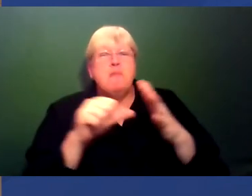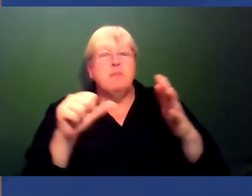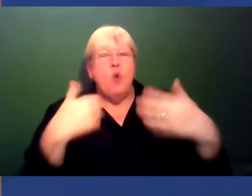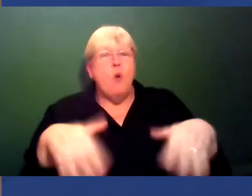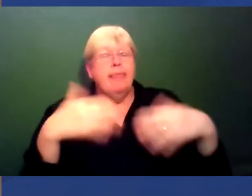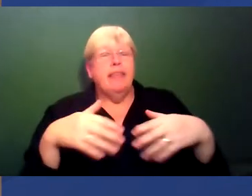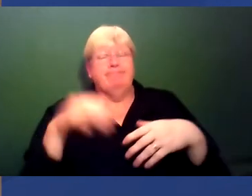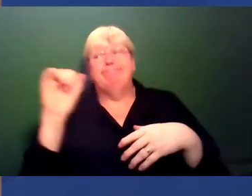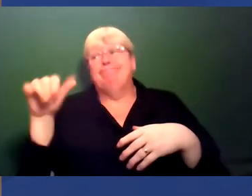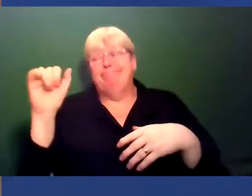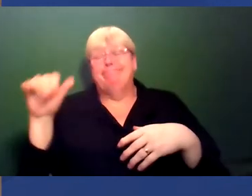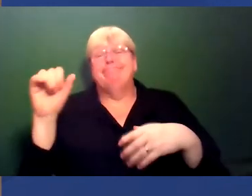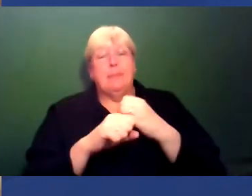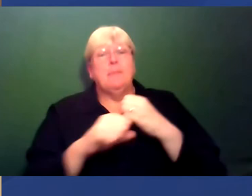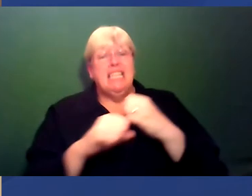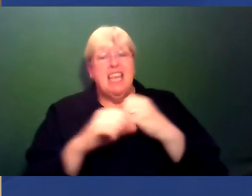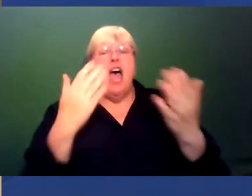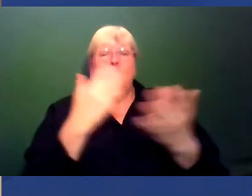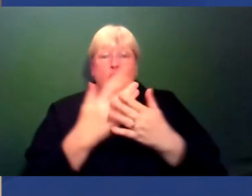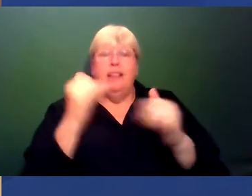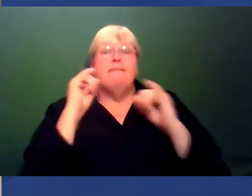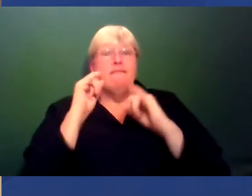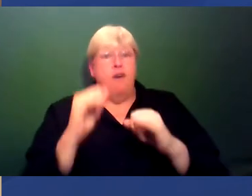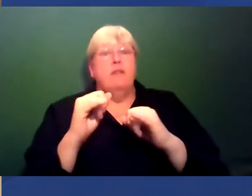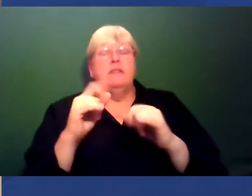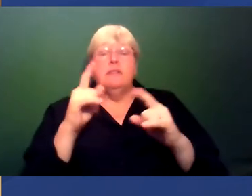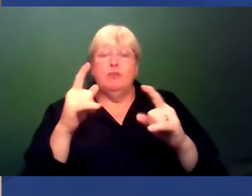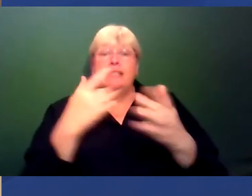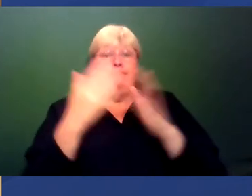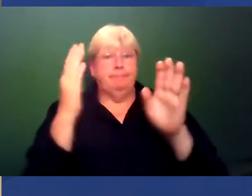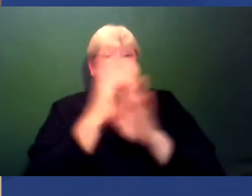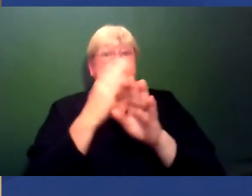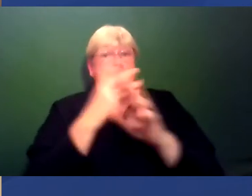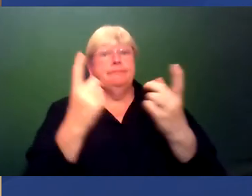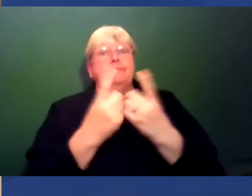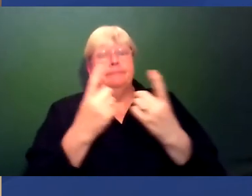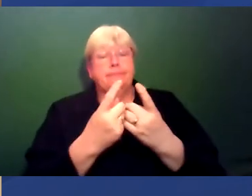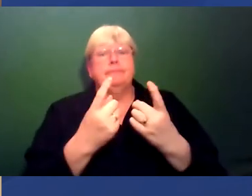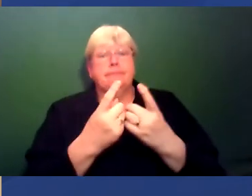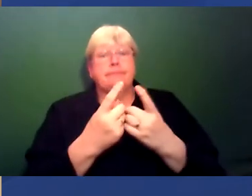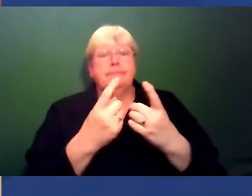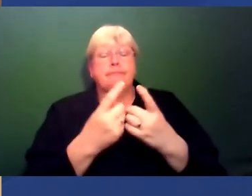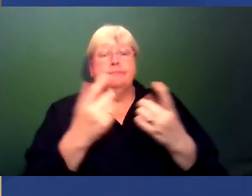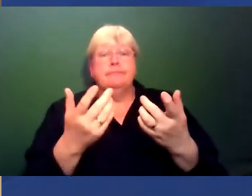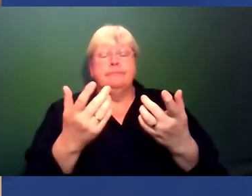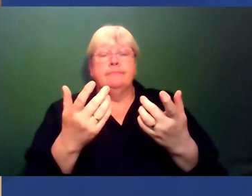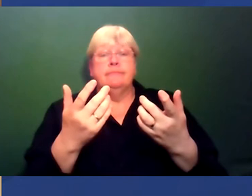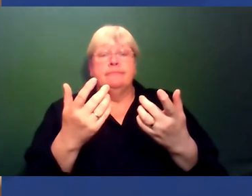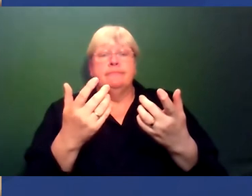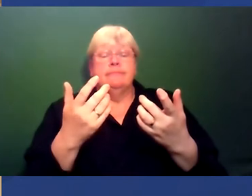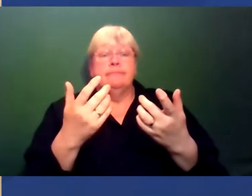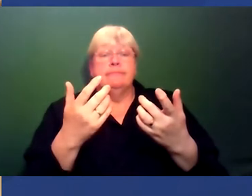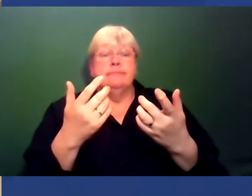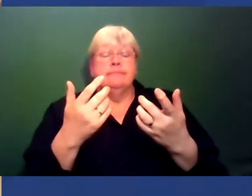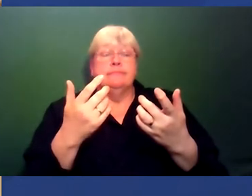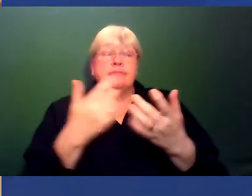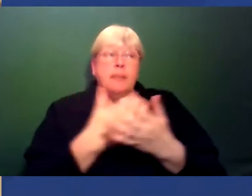think so. think the media has got everything to do with it. think there's a lot of, you know, hidden figures to kind of take the name of the book and film. You know, there's